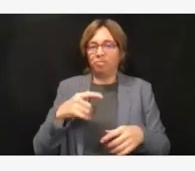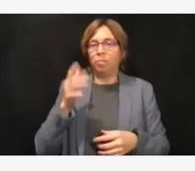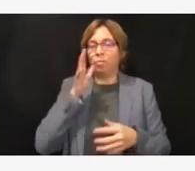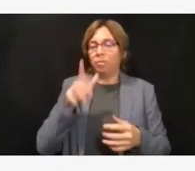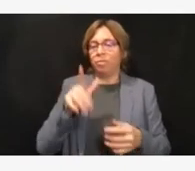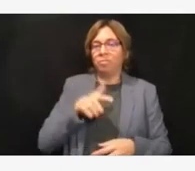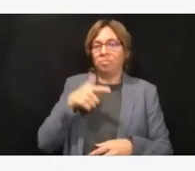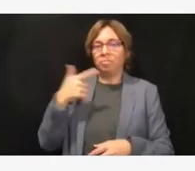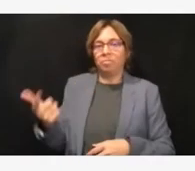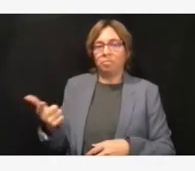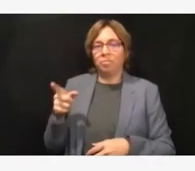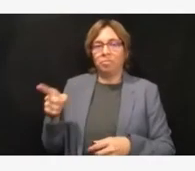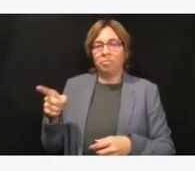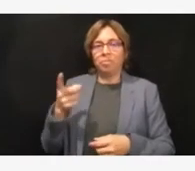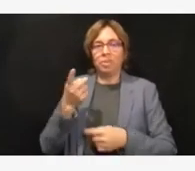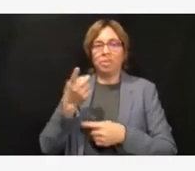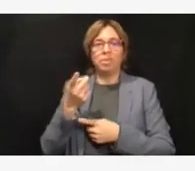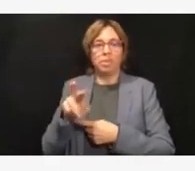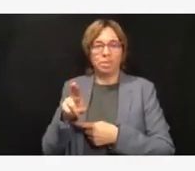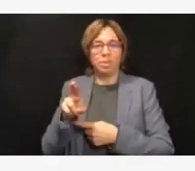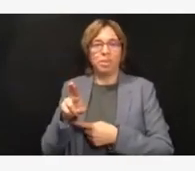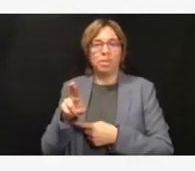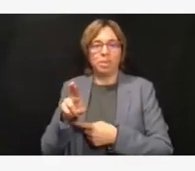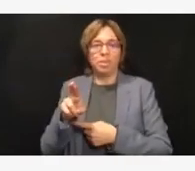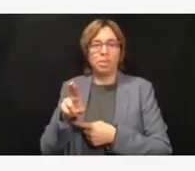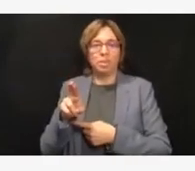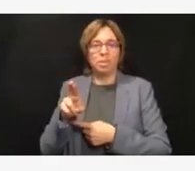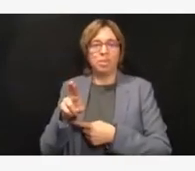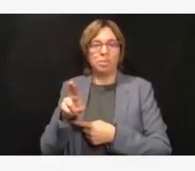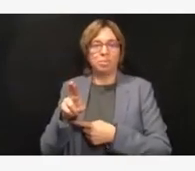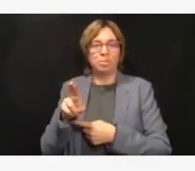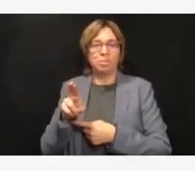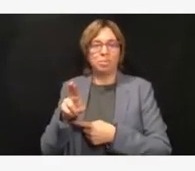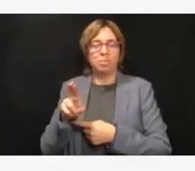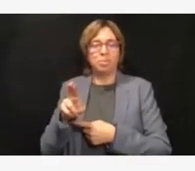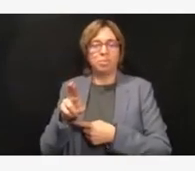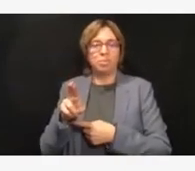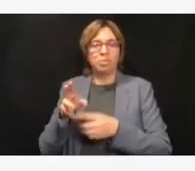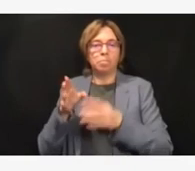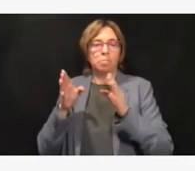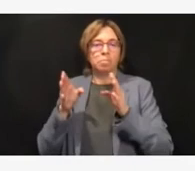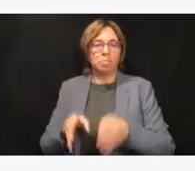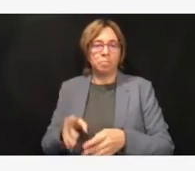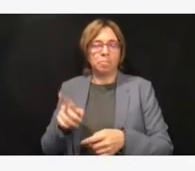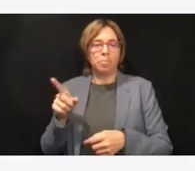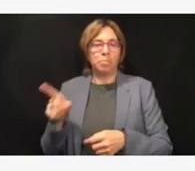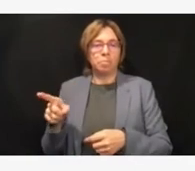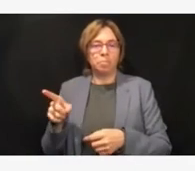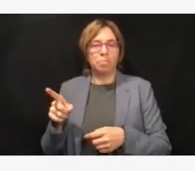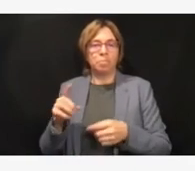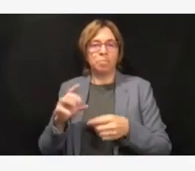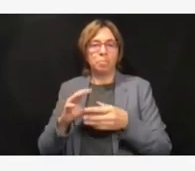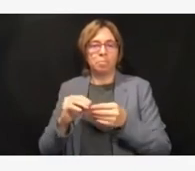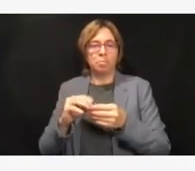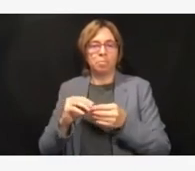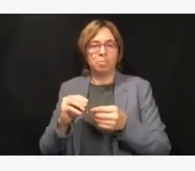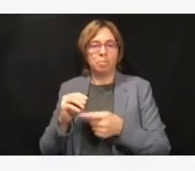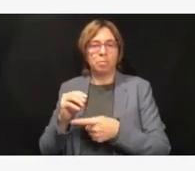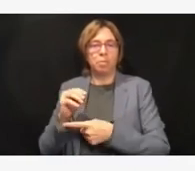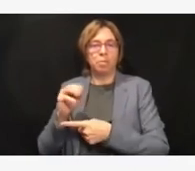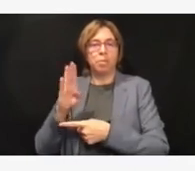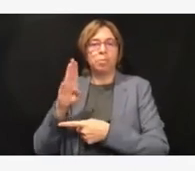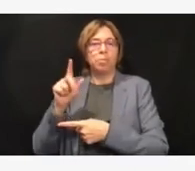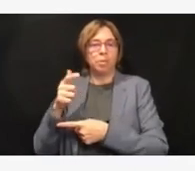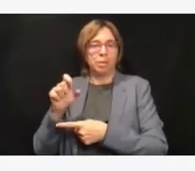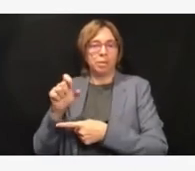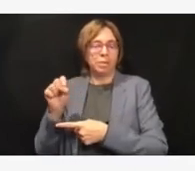Thank you so much, Dr. Sousa, very well said. And I would like to echo many of your comments, and also our hearts go out to North